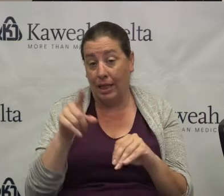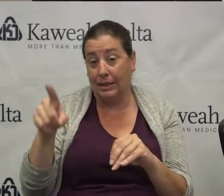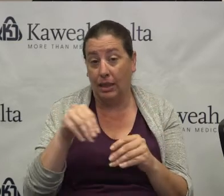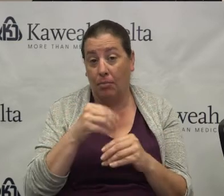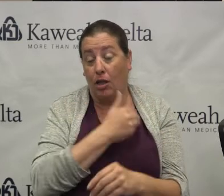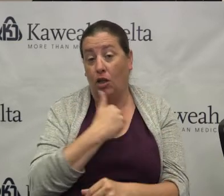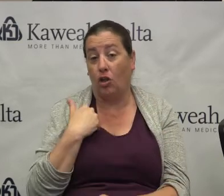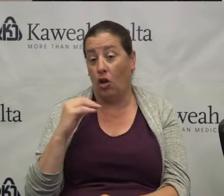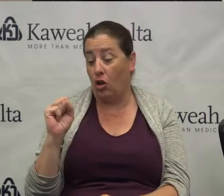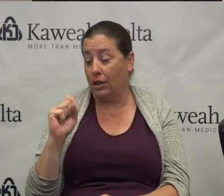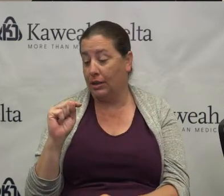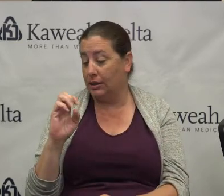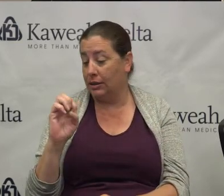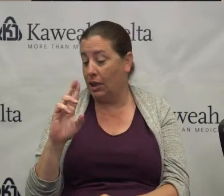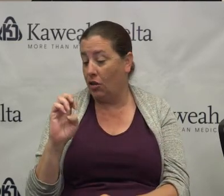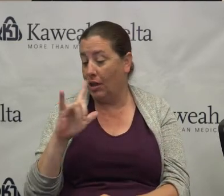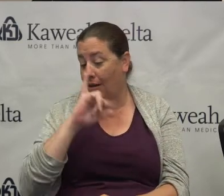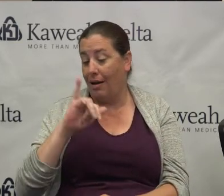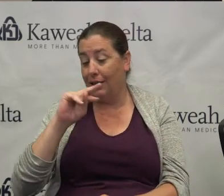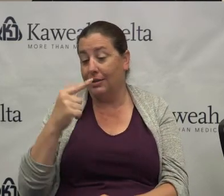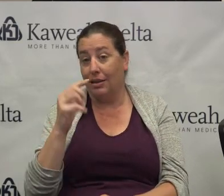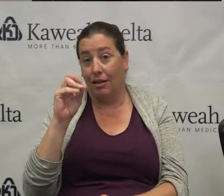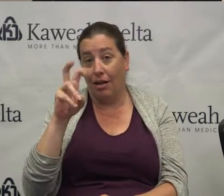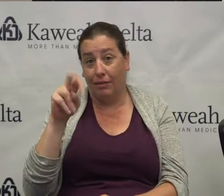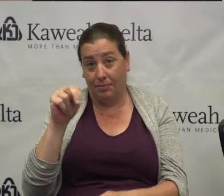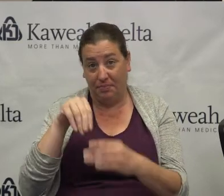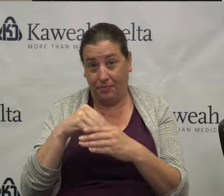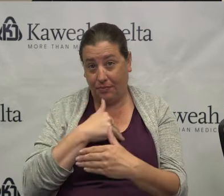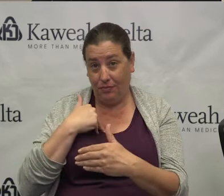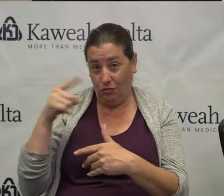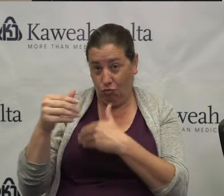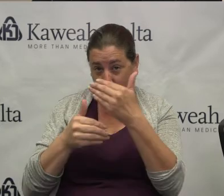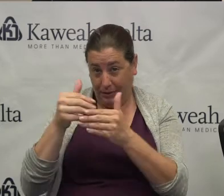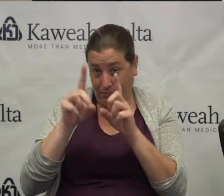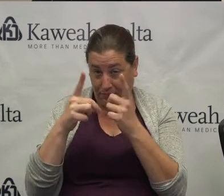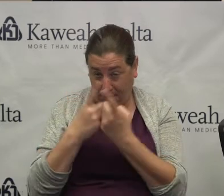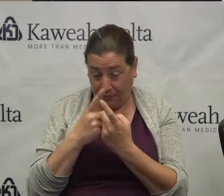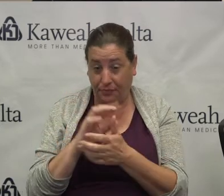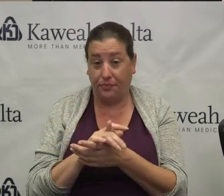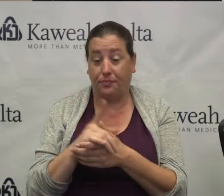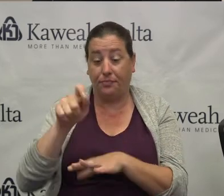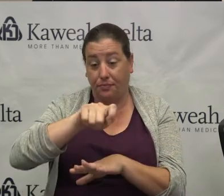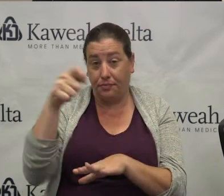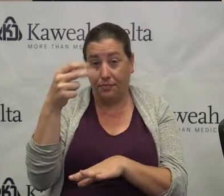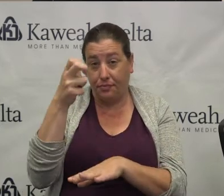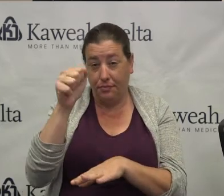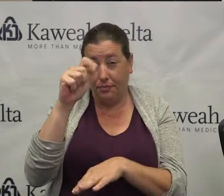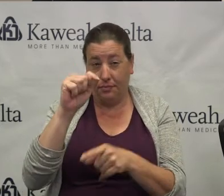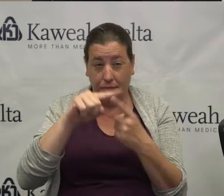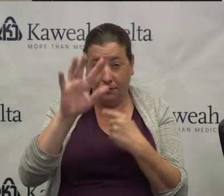our sterilizing oven down in our sterile processing department. You turn the heat up to about